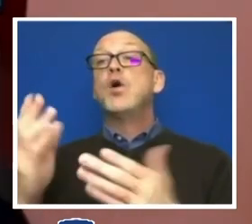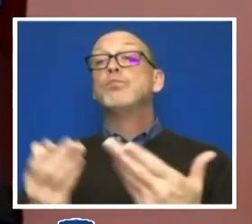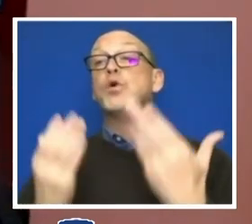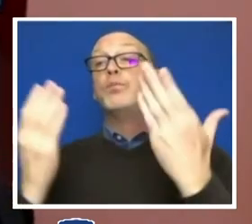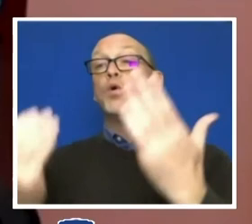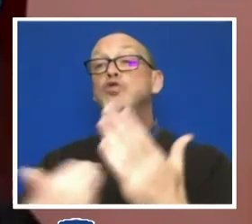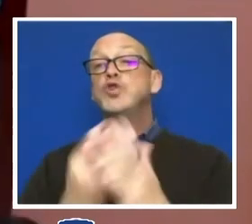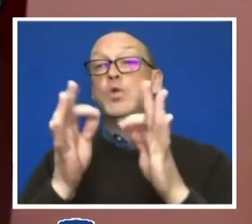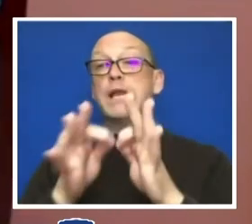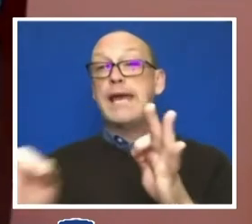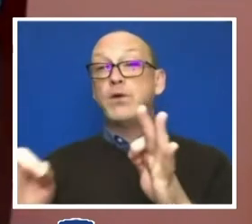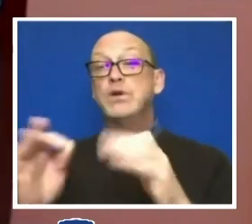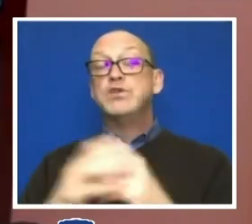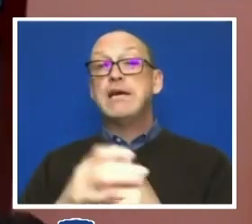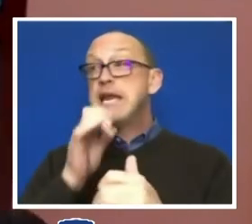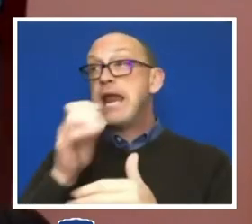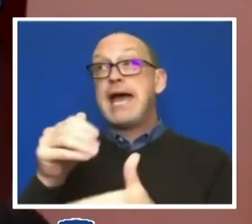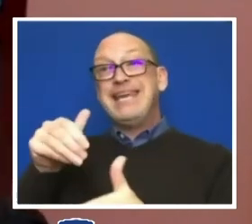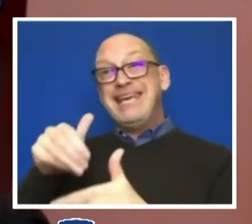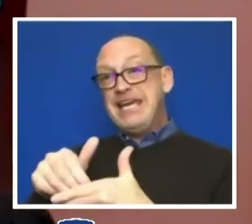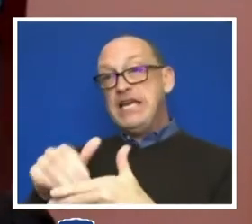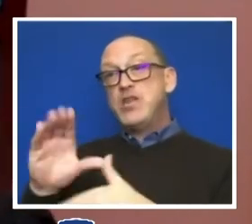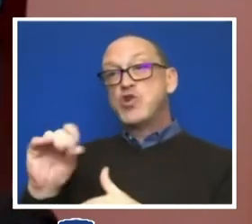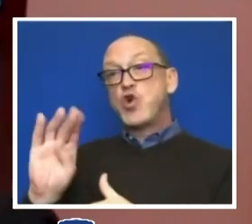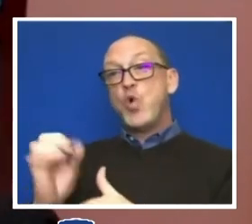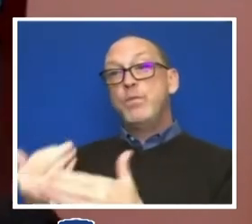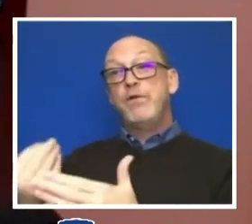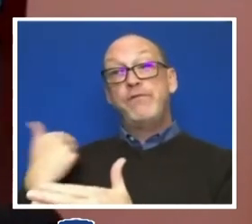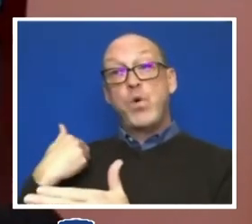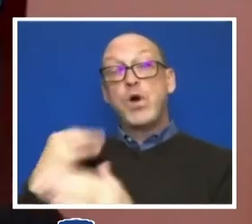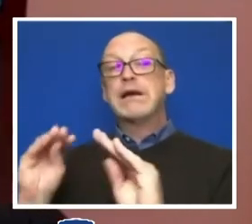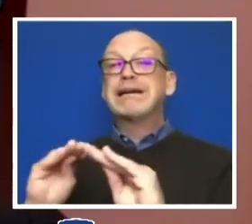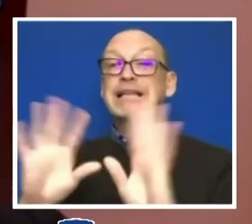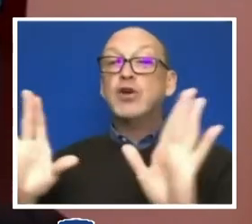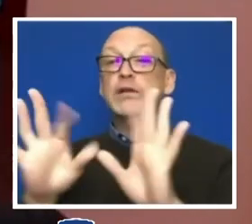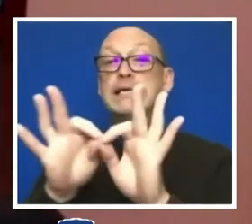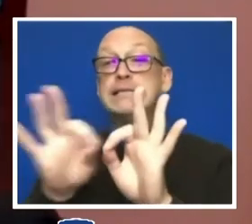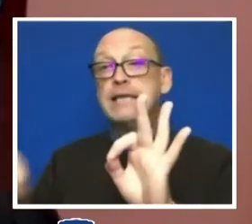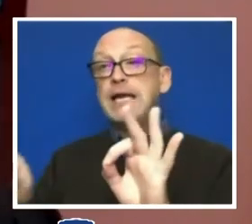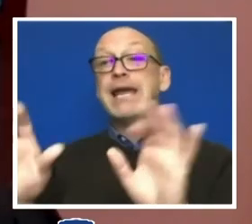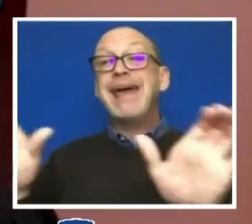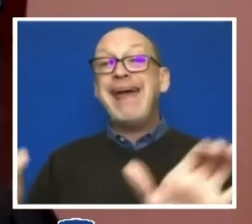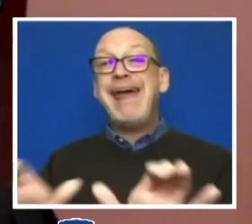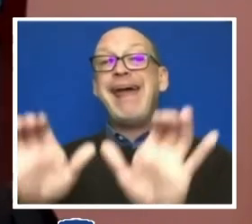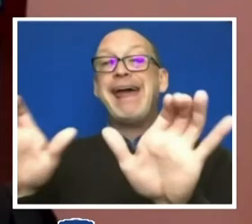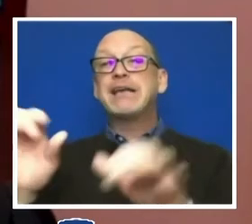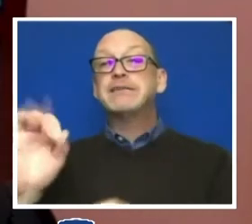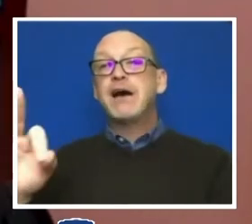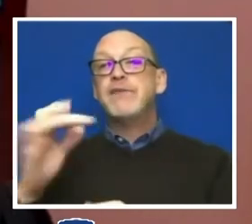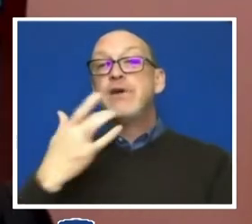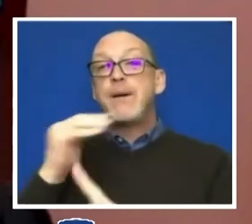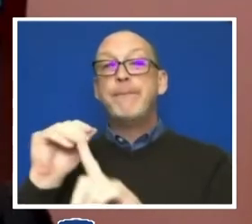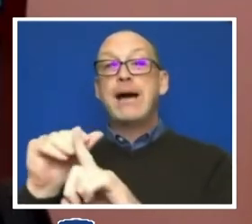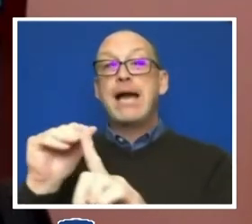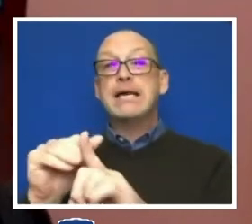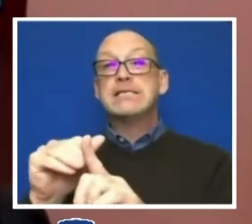was not previously in the code, clearly stating that acts of bias are antithetical to the values